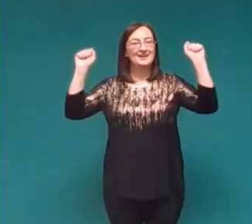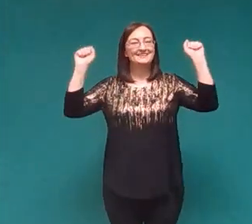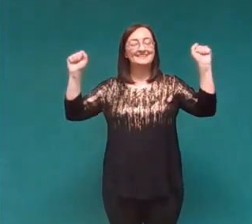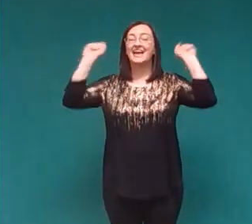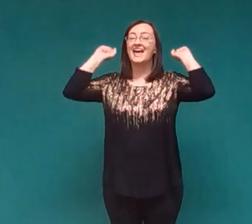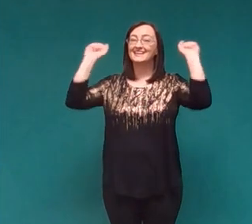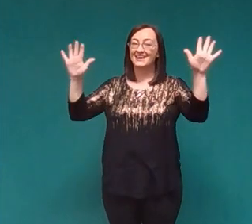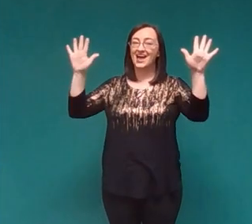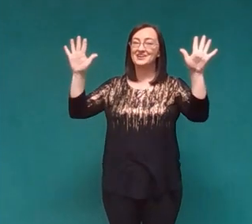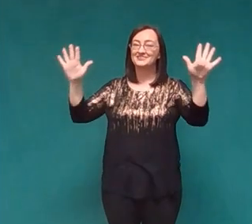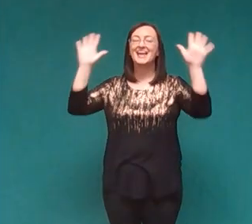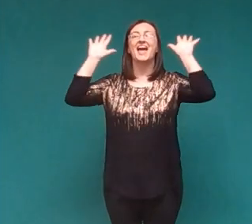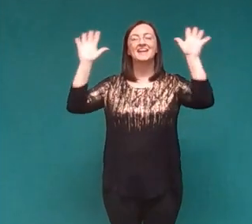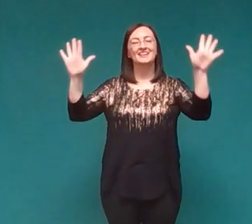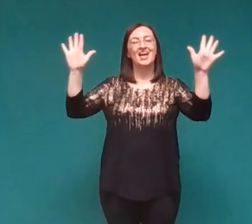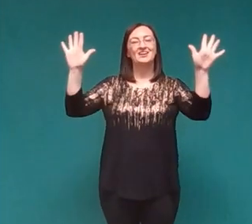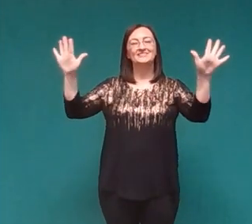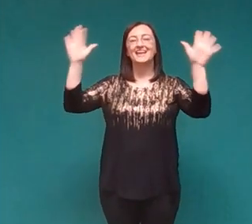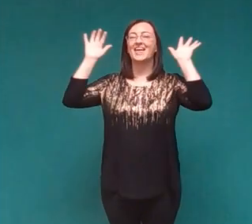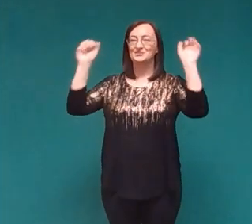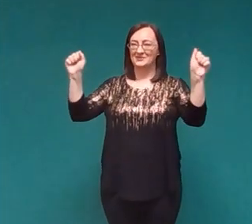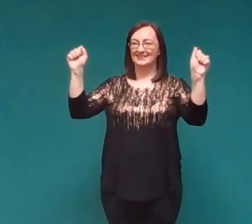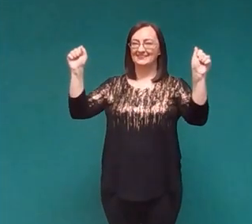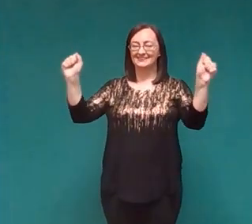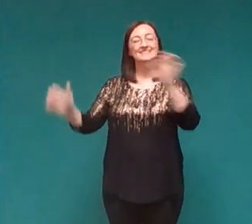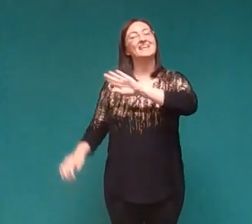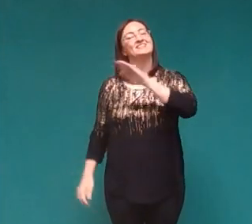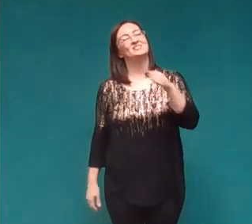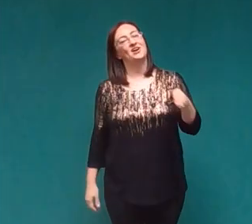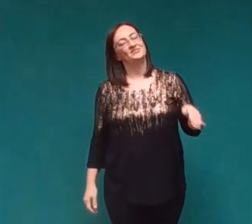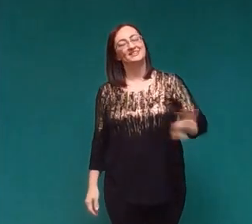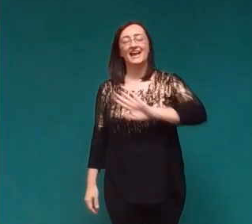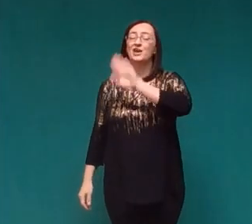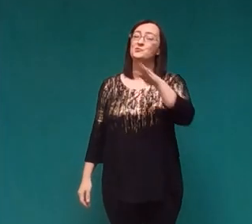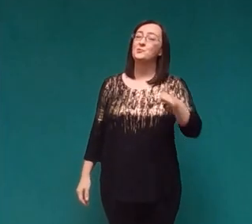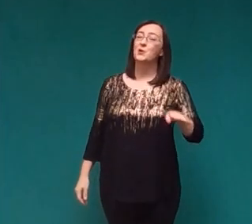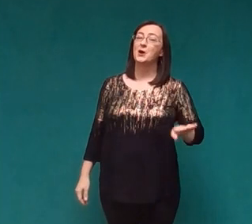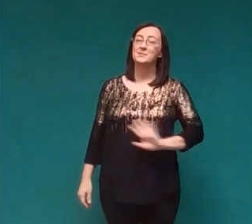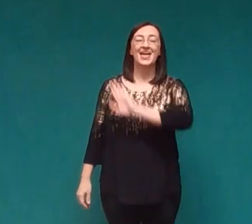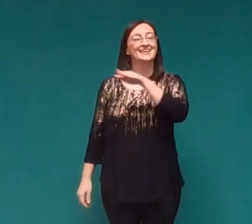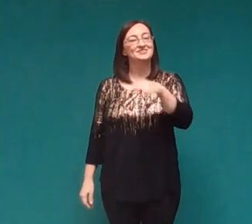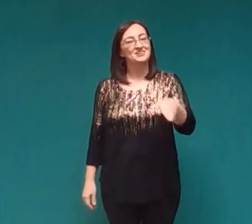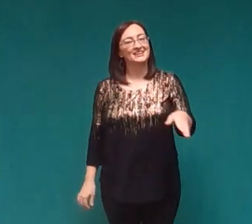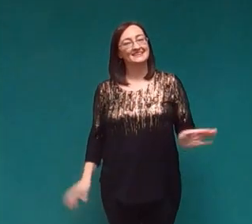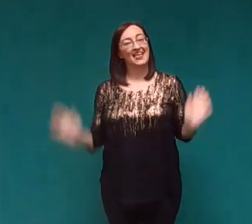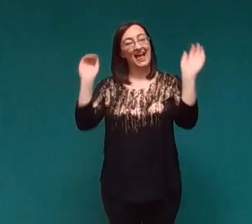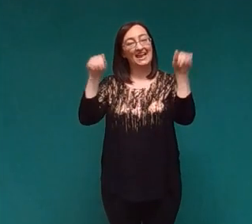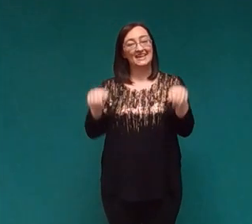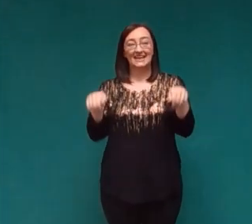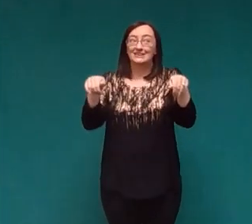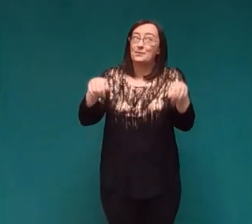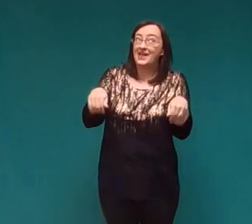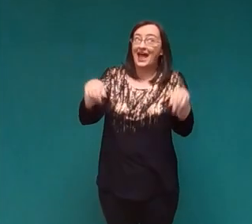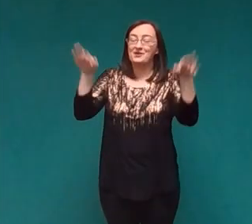Mittens and gloves, gloves and mittens, soft and warm, just